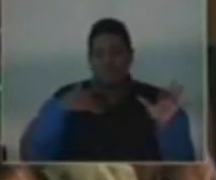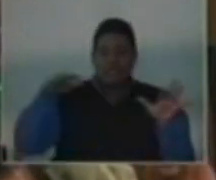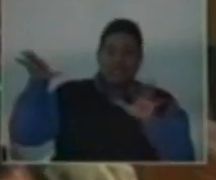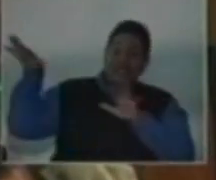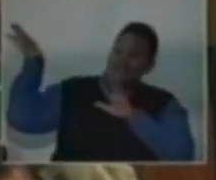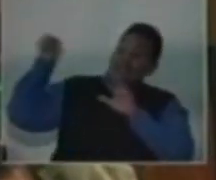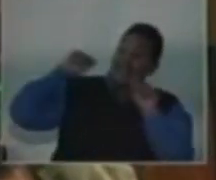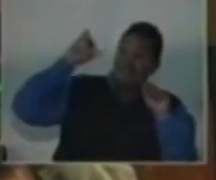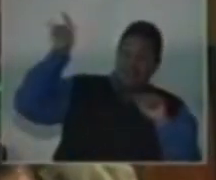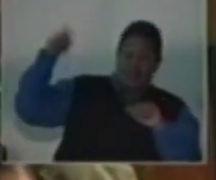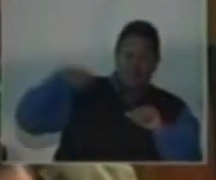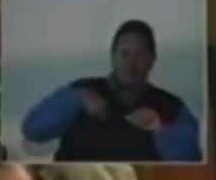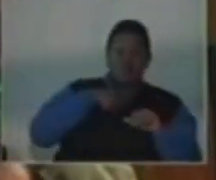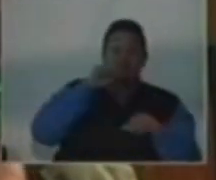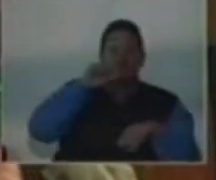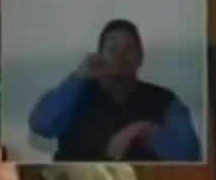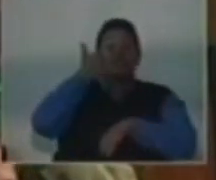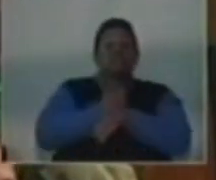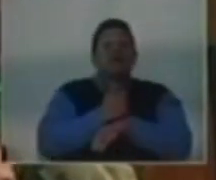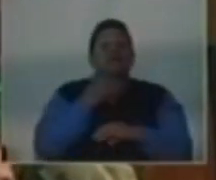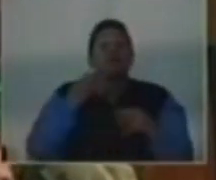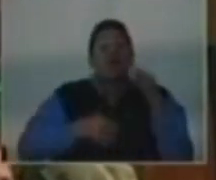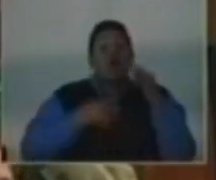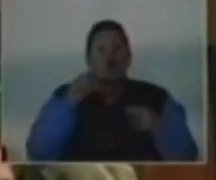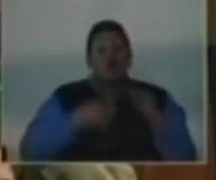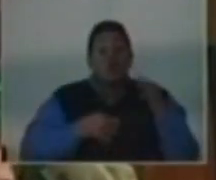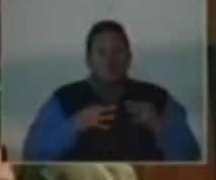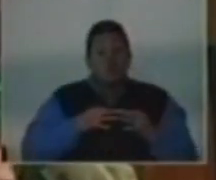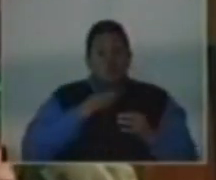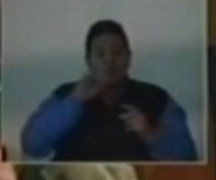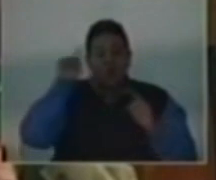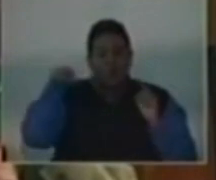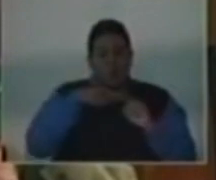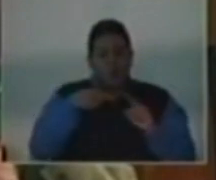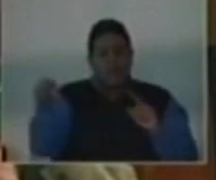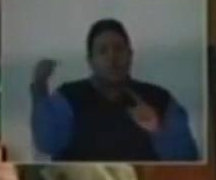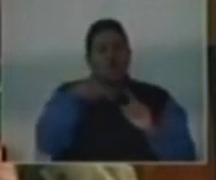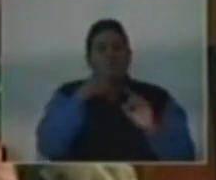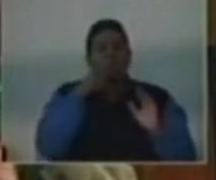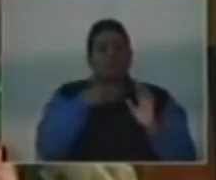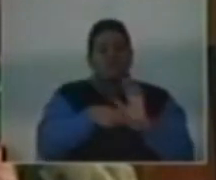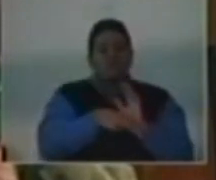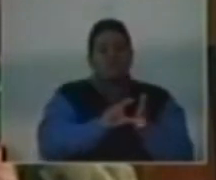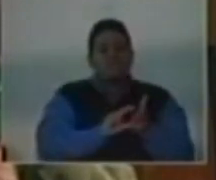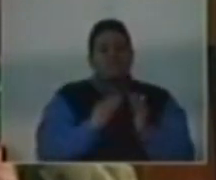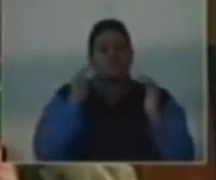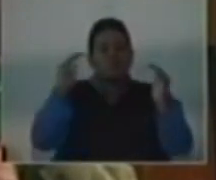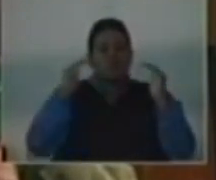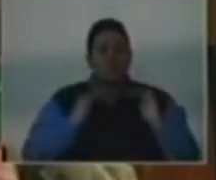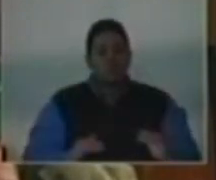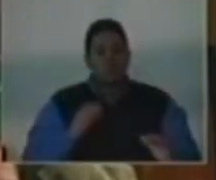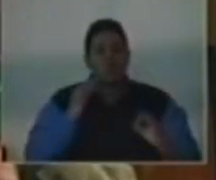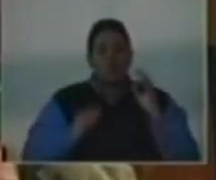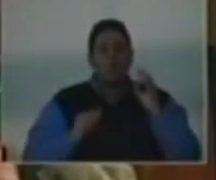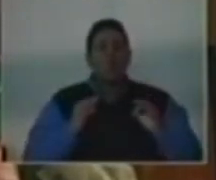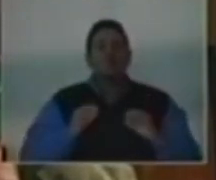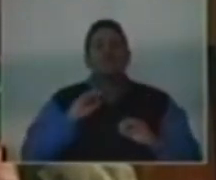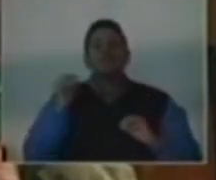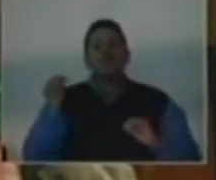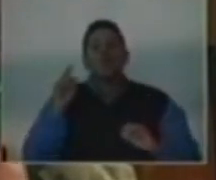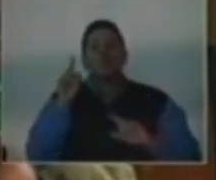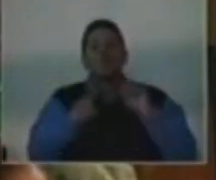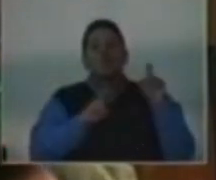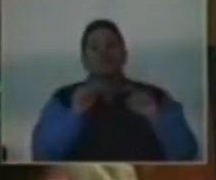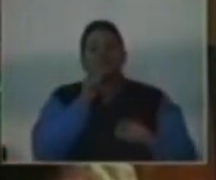leave that, then we must establish a court that when it comes to review the law courts, there is no question of